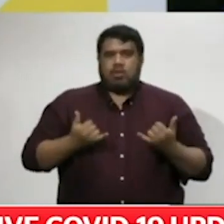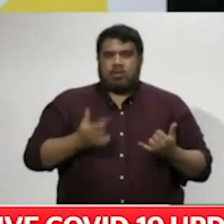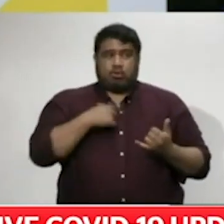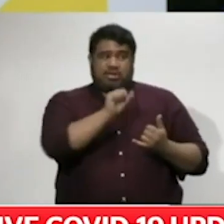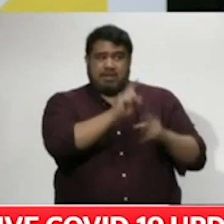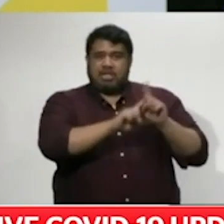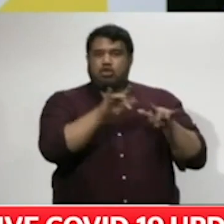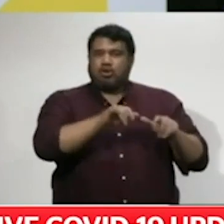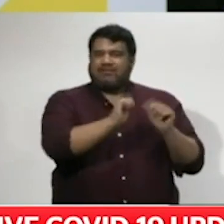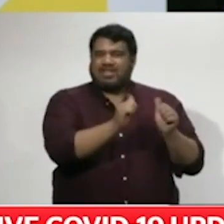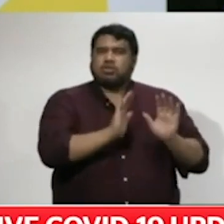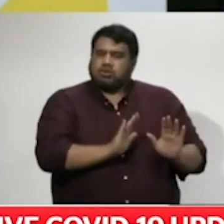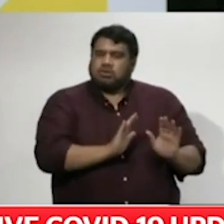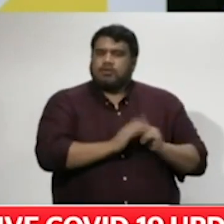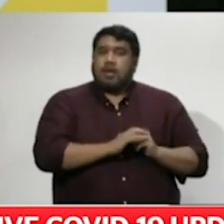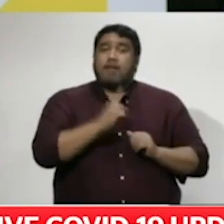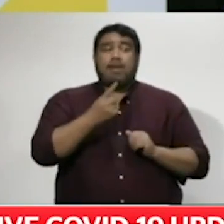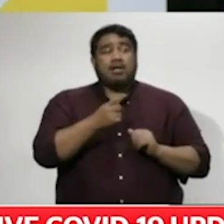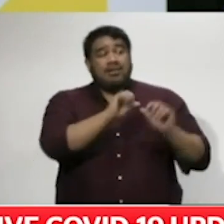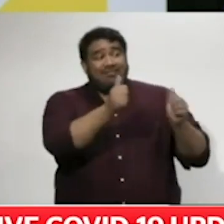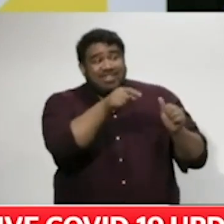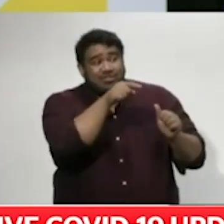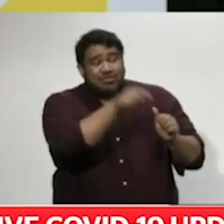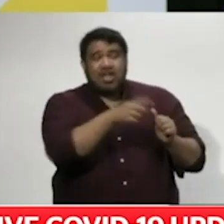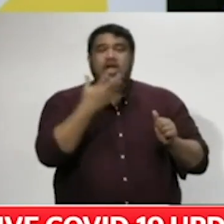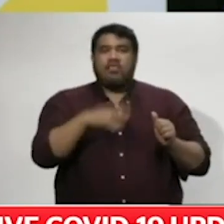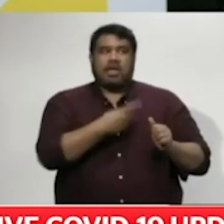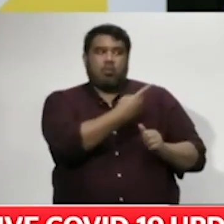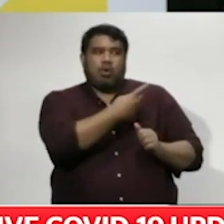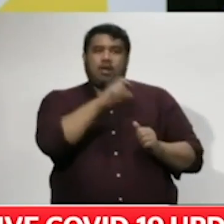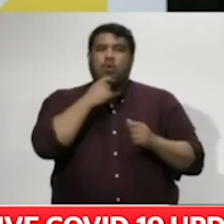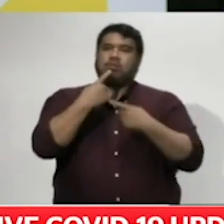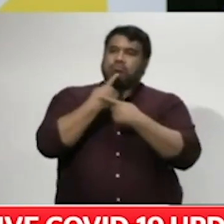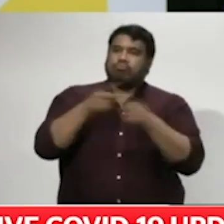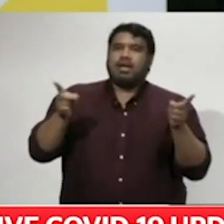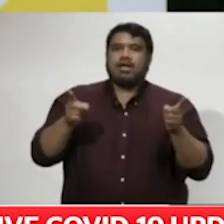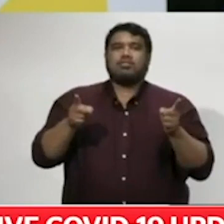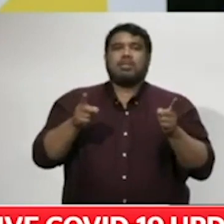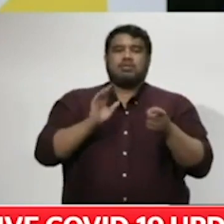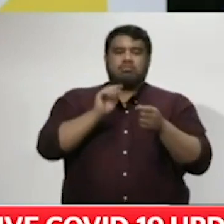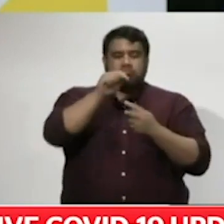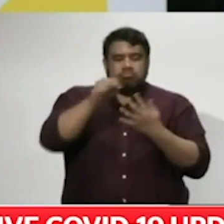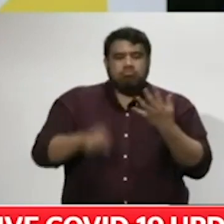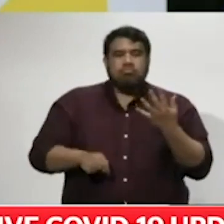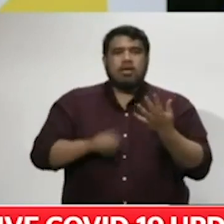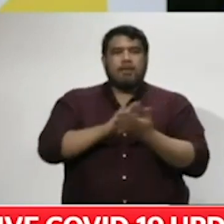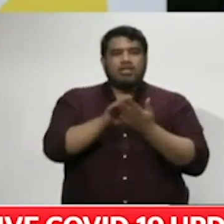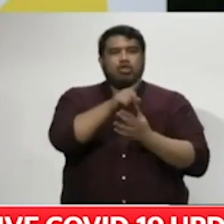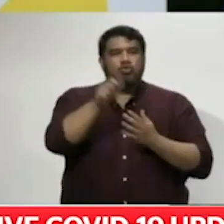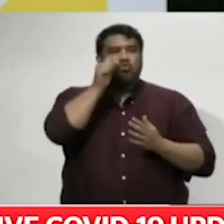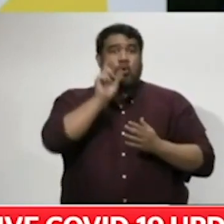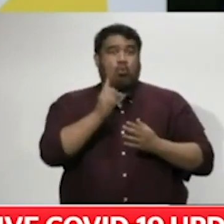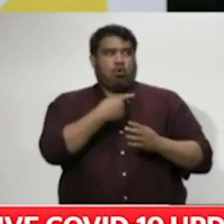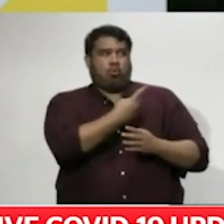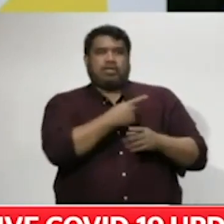but it is our intention to issue a statement at the conclusion of the National Cabinet in order to provide you with an update of some of the